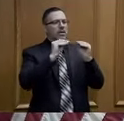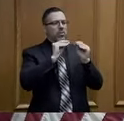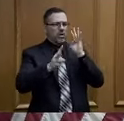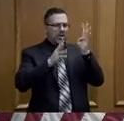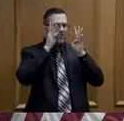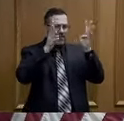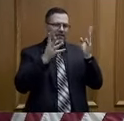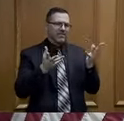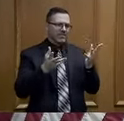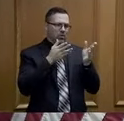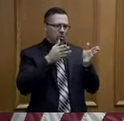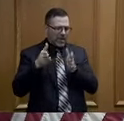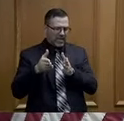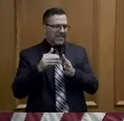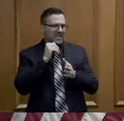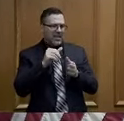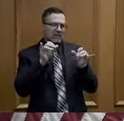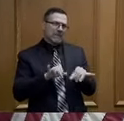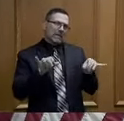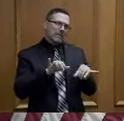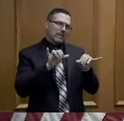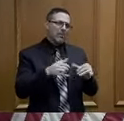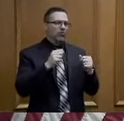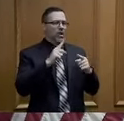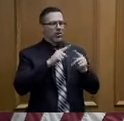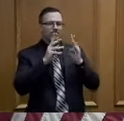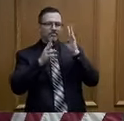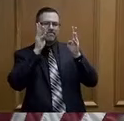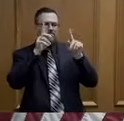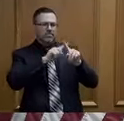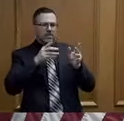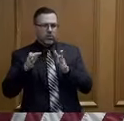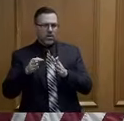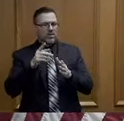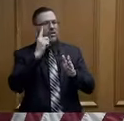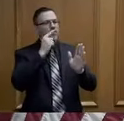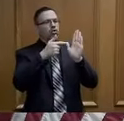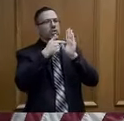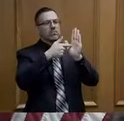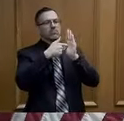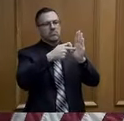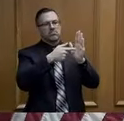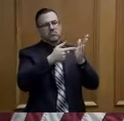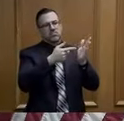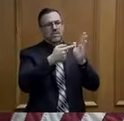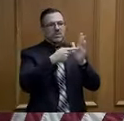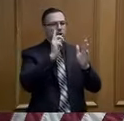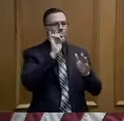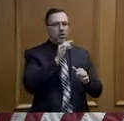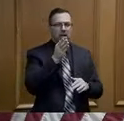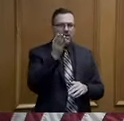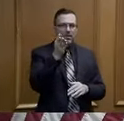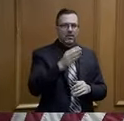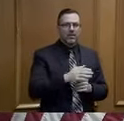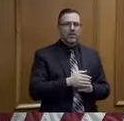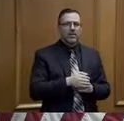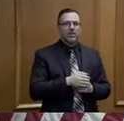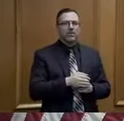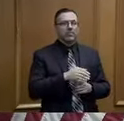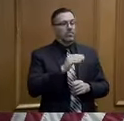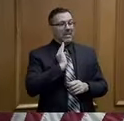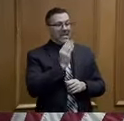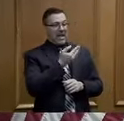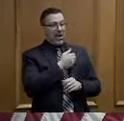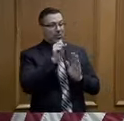and I want to I want to give you an example. I want to give everyone an example of what's happening in our state and